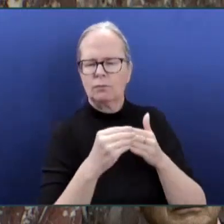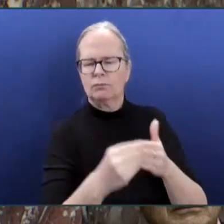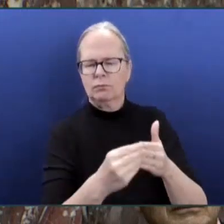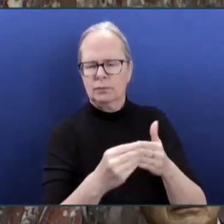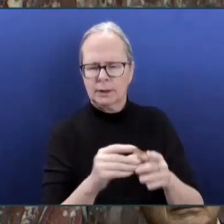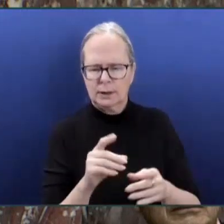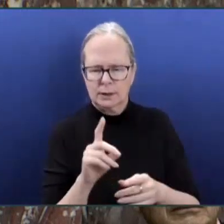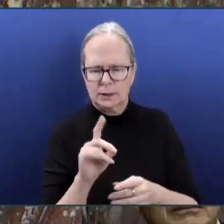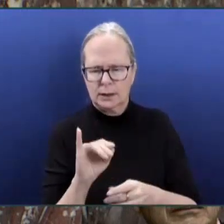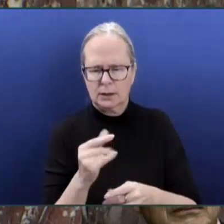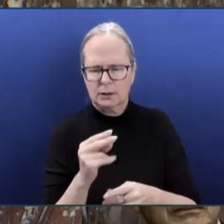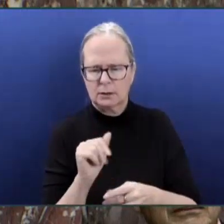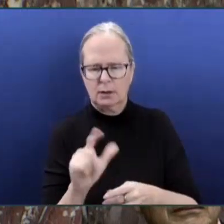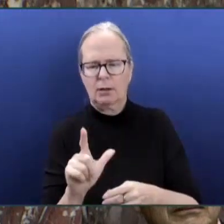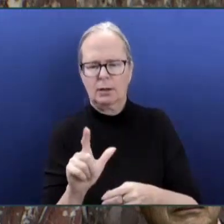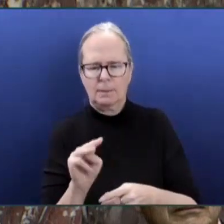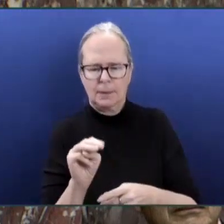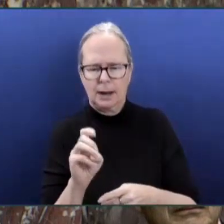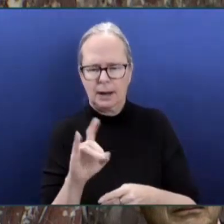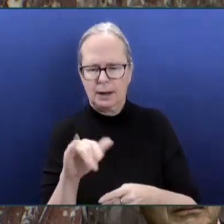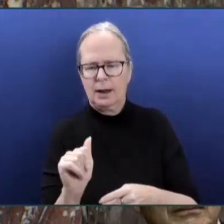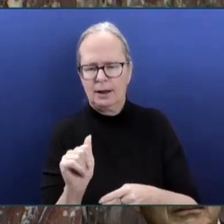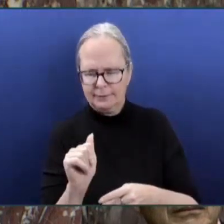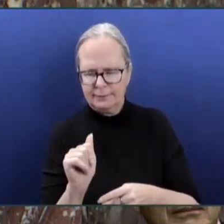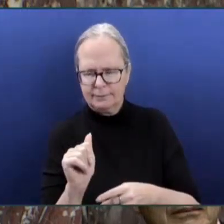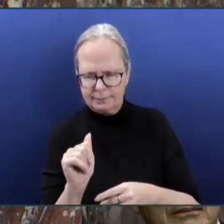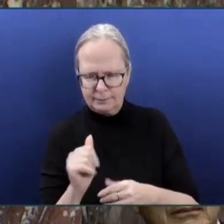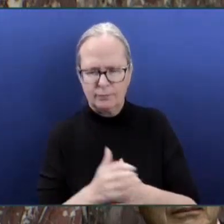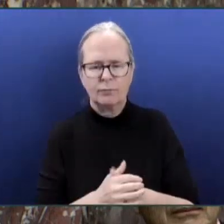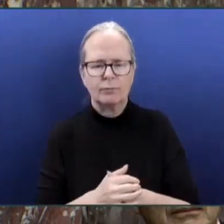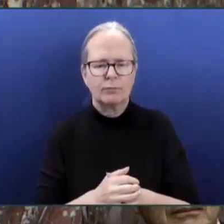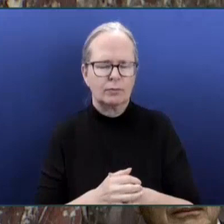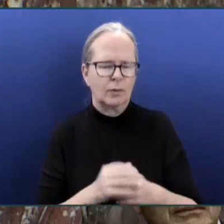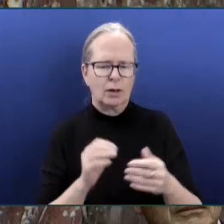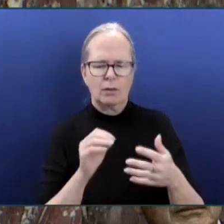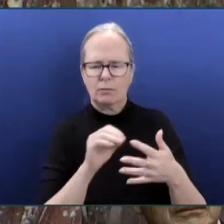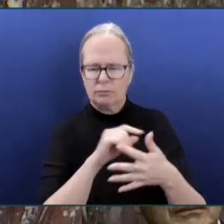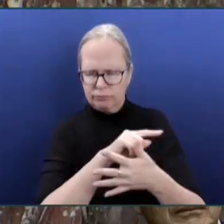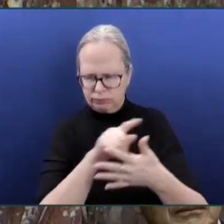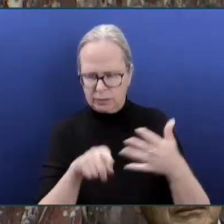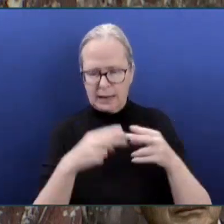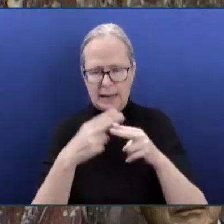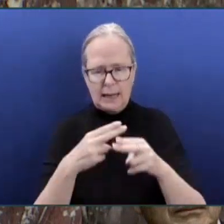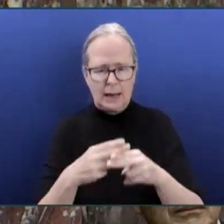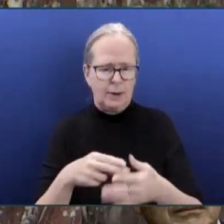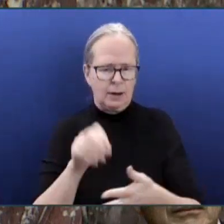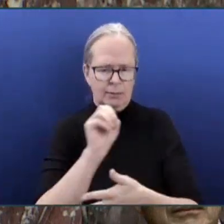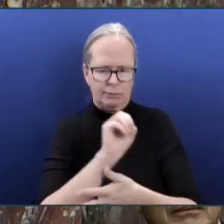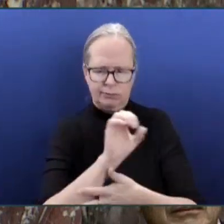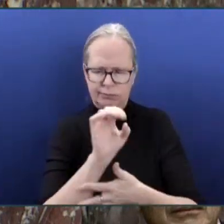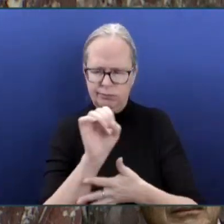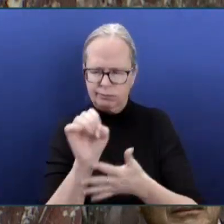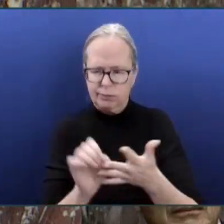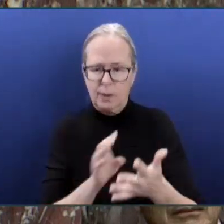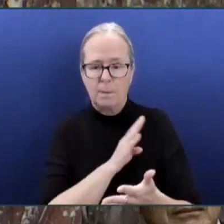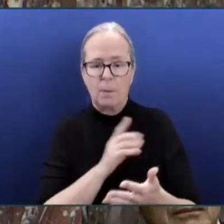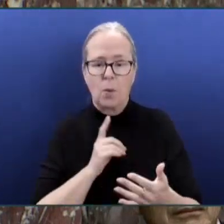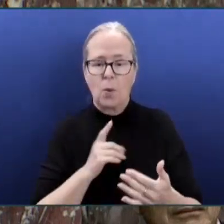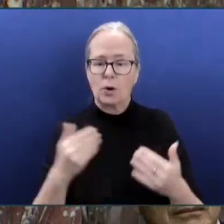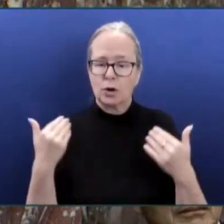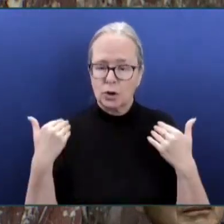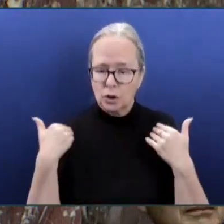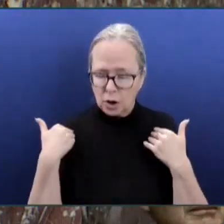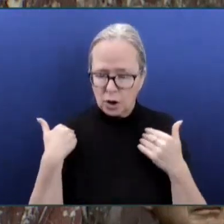Coordinator. Doc Taylor, Equipment Manager. Olivia Lai, Gym Coordinator. Vincent Lee, Webmaster. Tamara